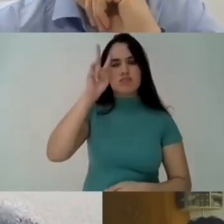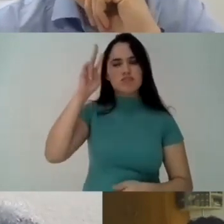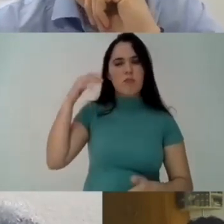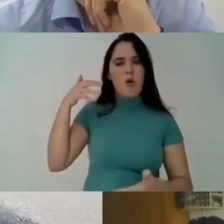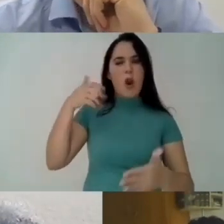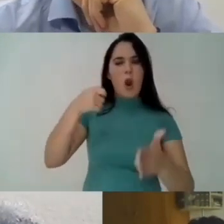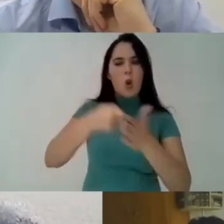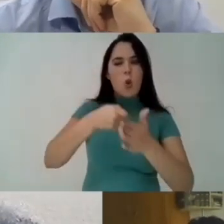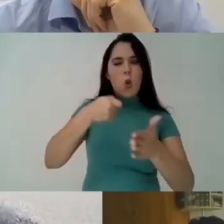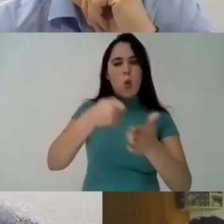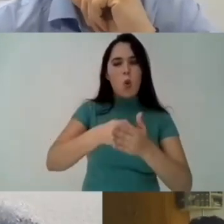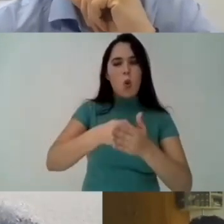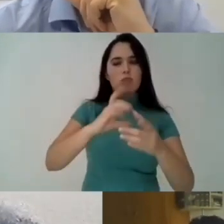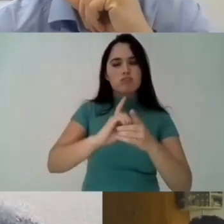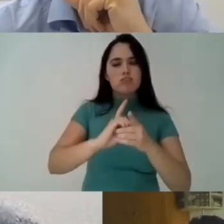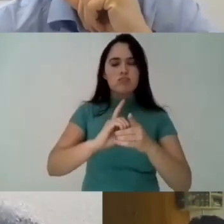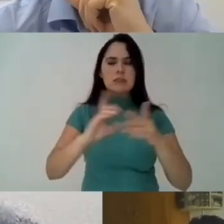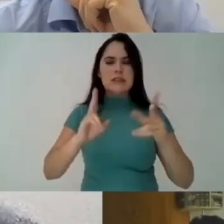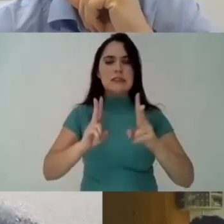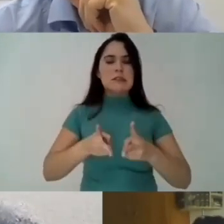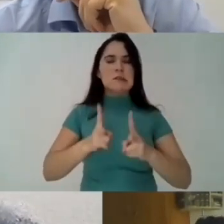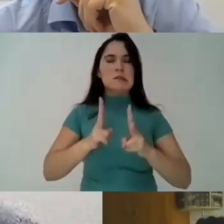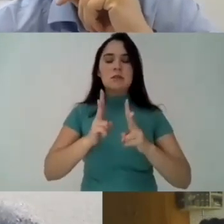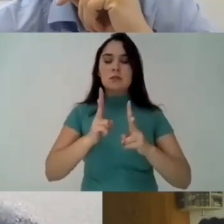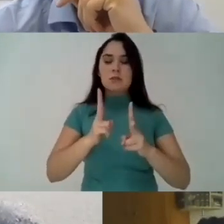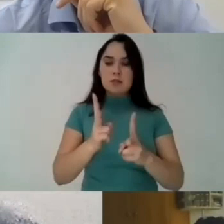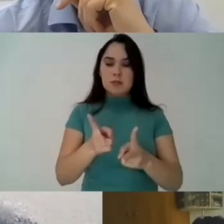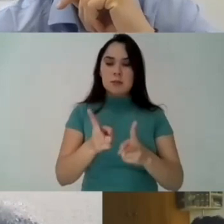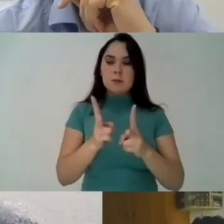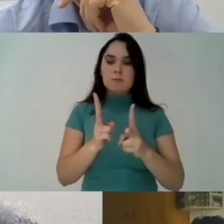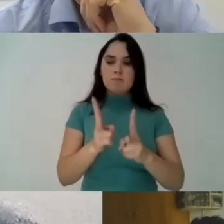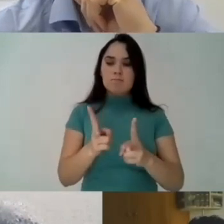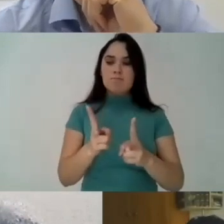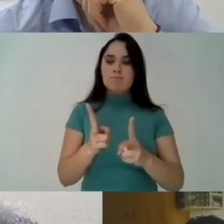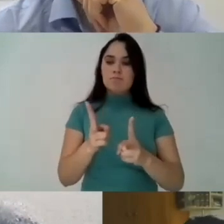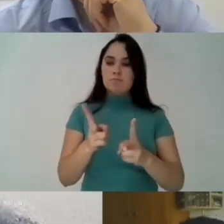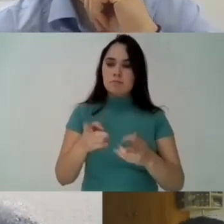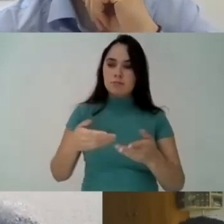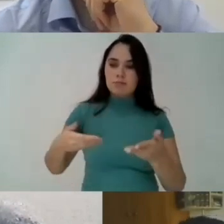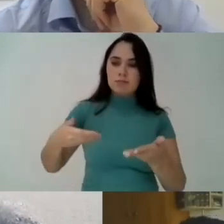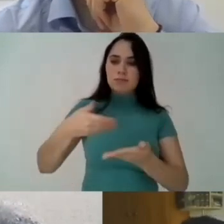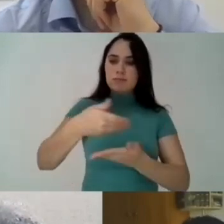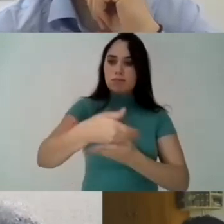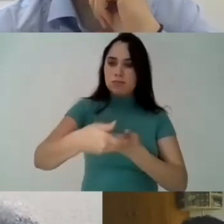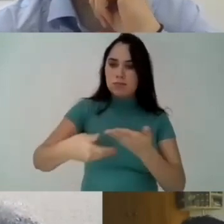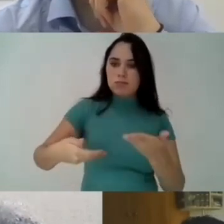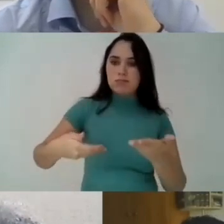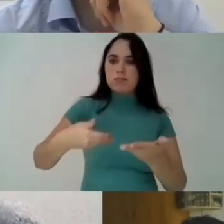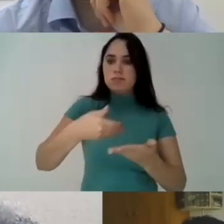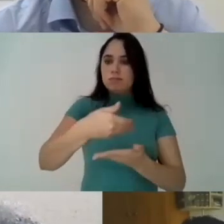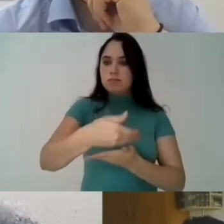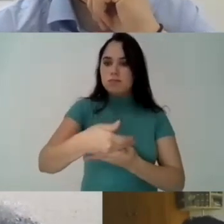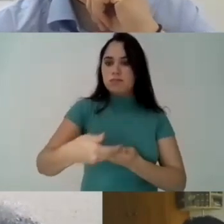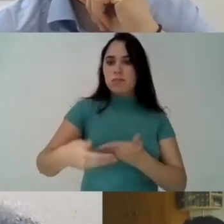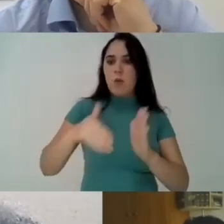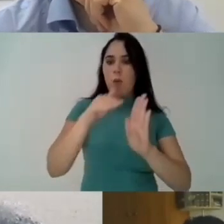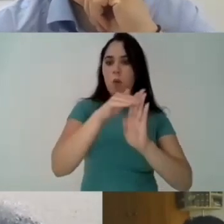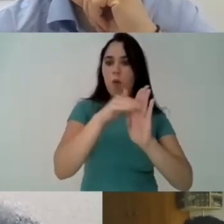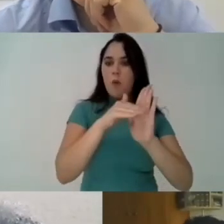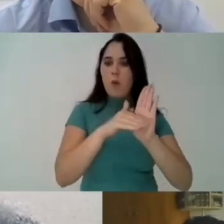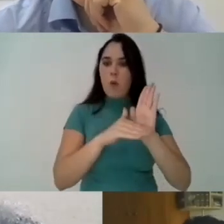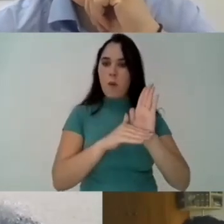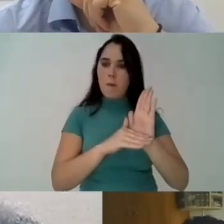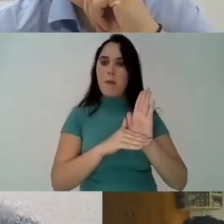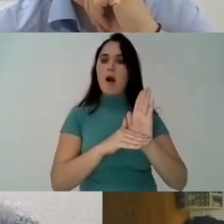is part of our history the student movement has been very committed